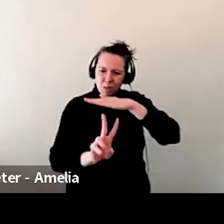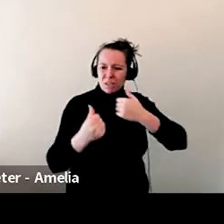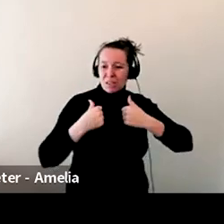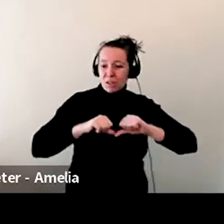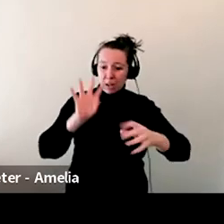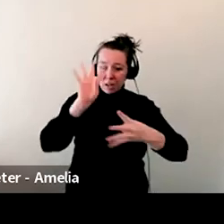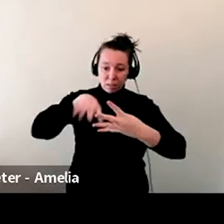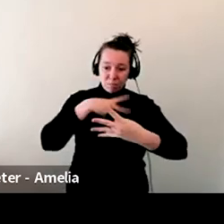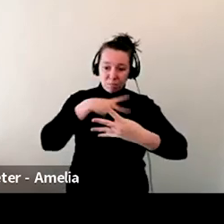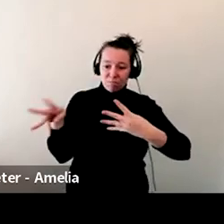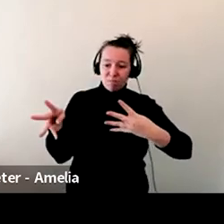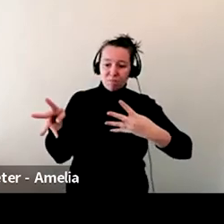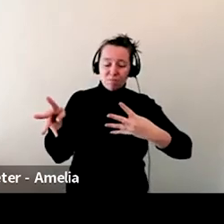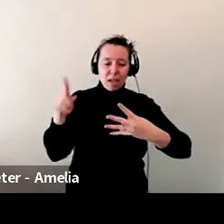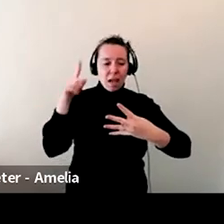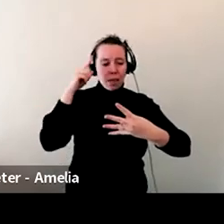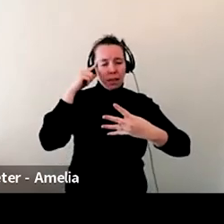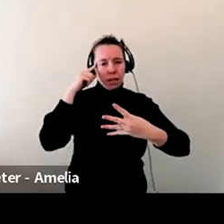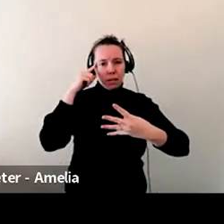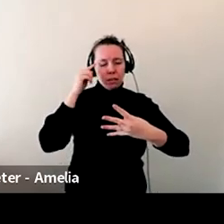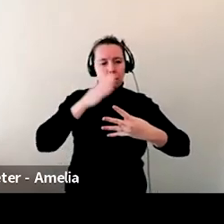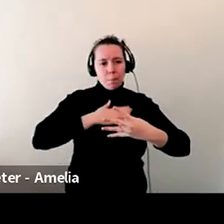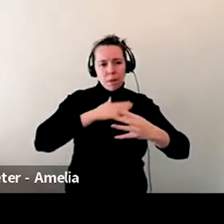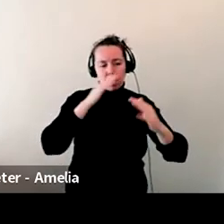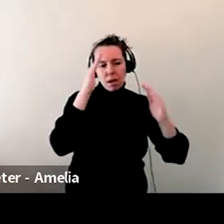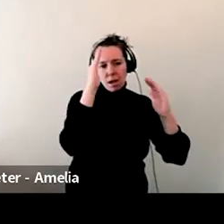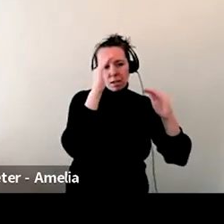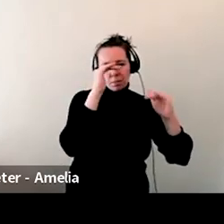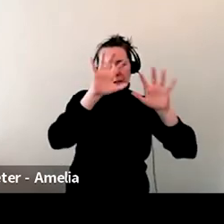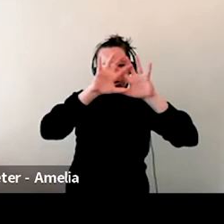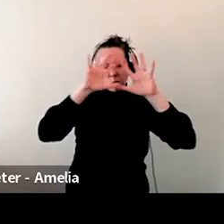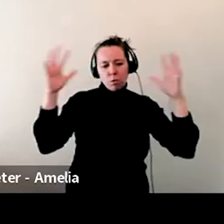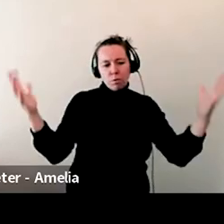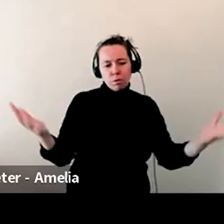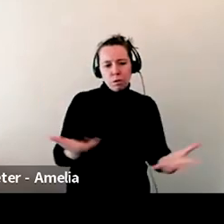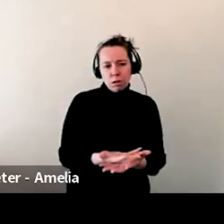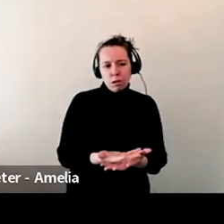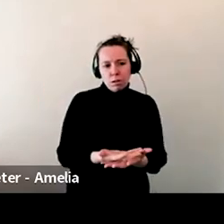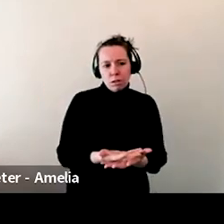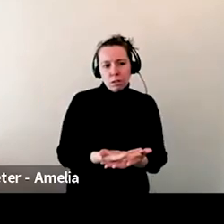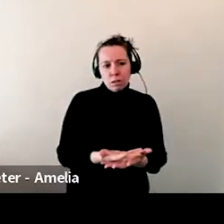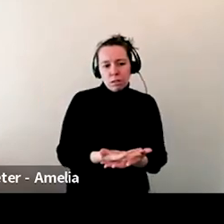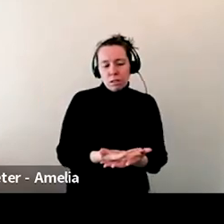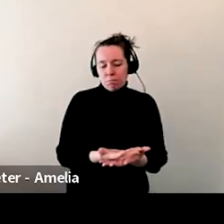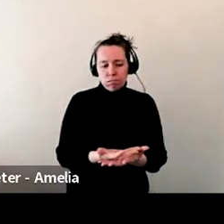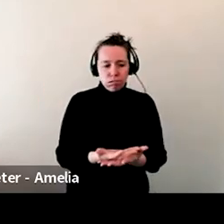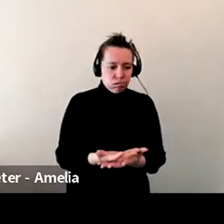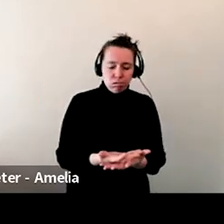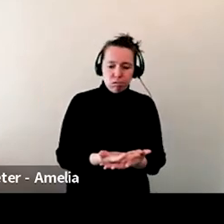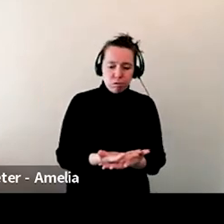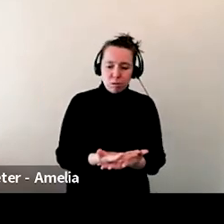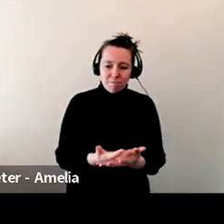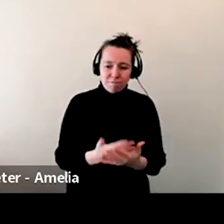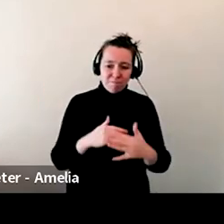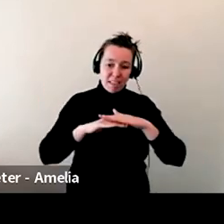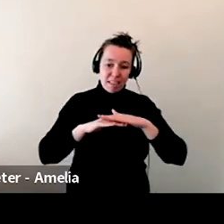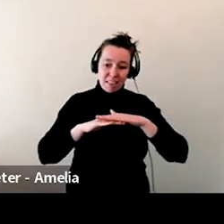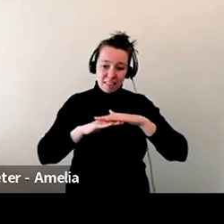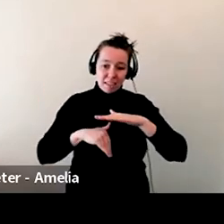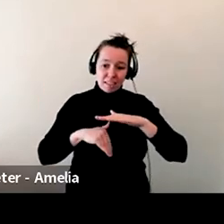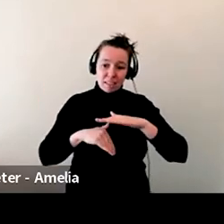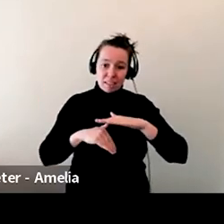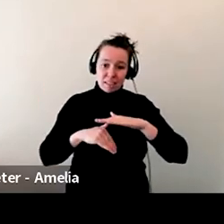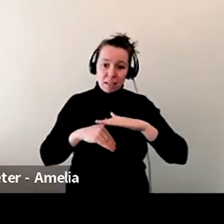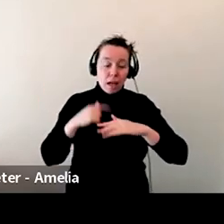overall, it's been interesting. We've, we've, we've pretty much consistently underestimated, which I think is the better way to be,